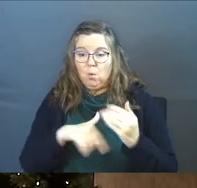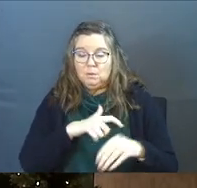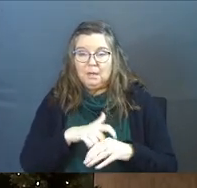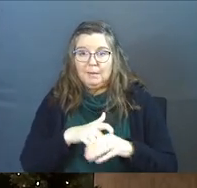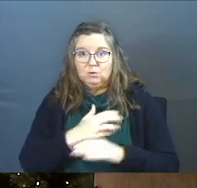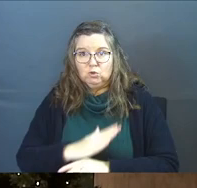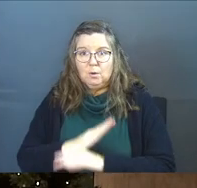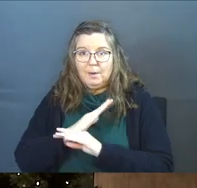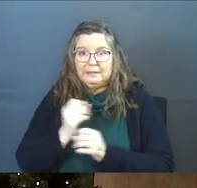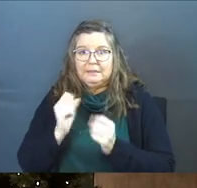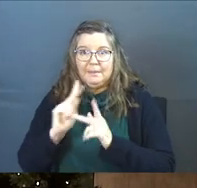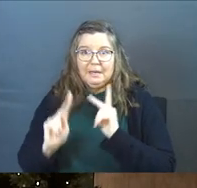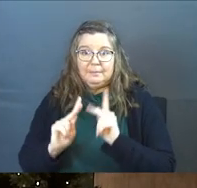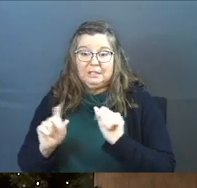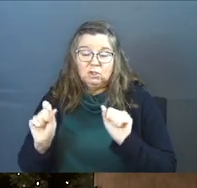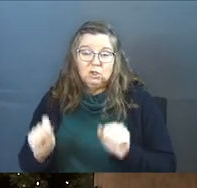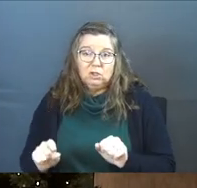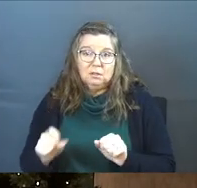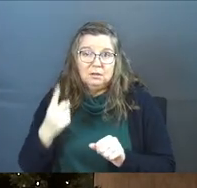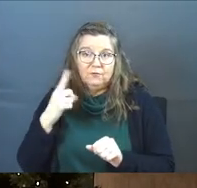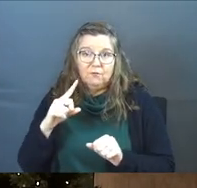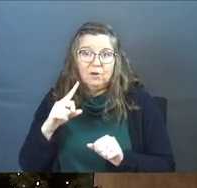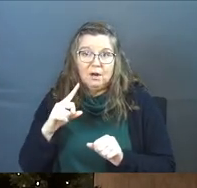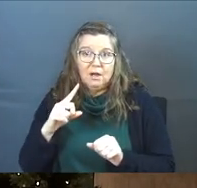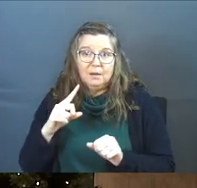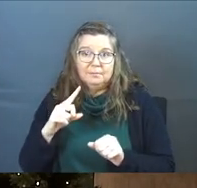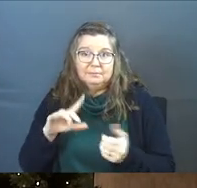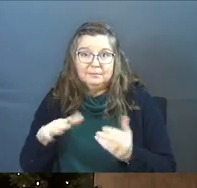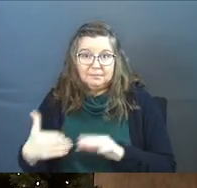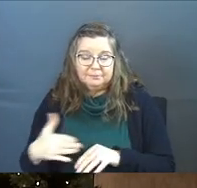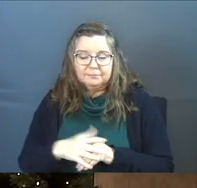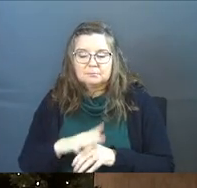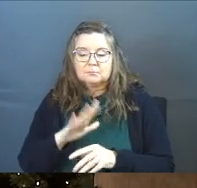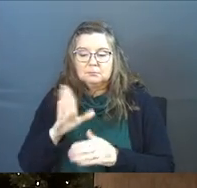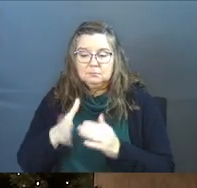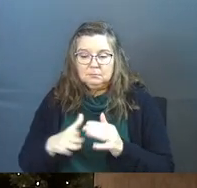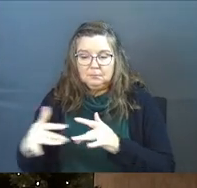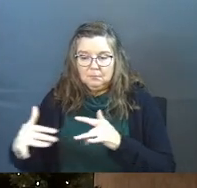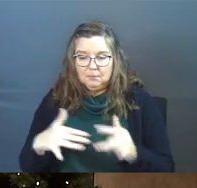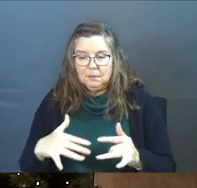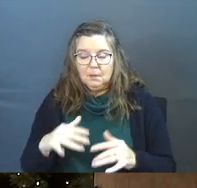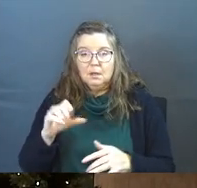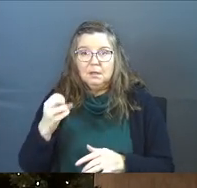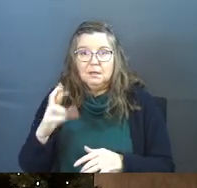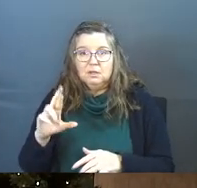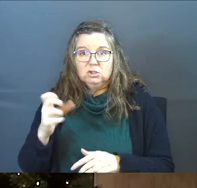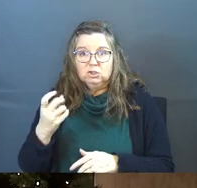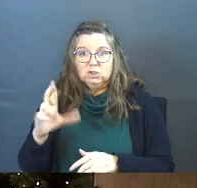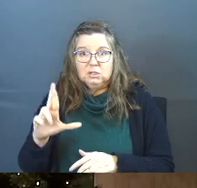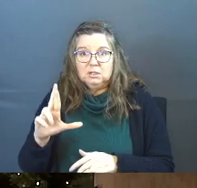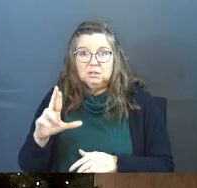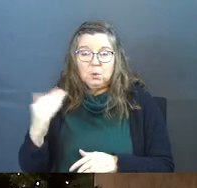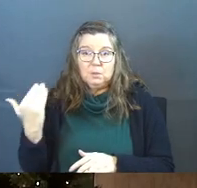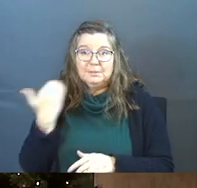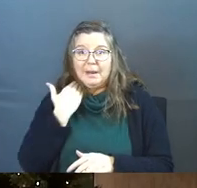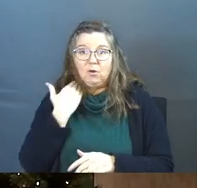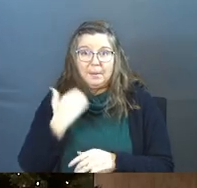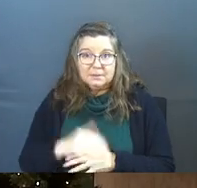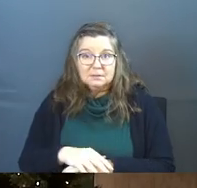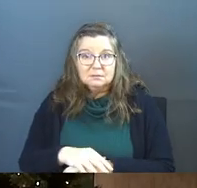to protect as many people as he could from the gas chambers. By the time they got to the end of the war, Oscar Schindler was bankrupt.